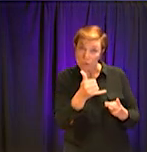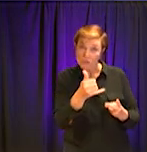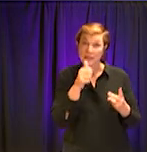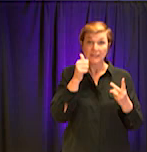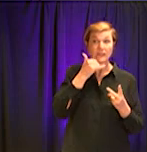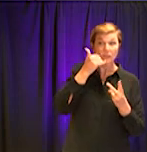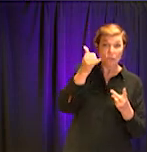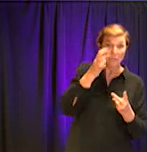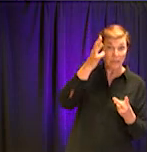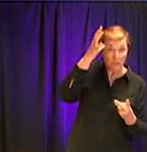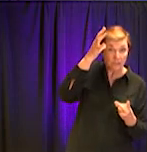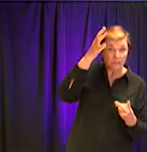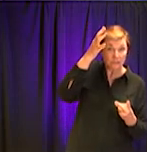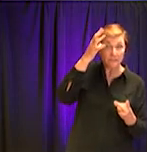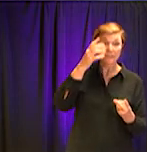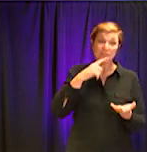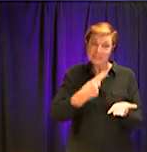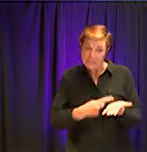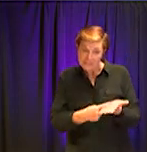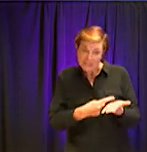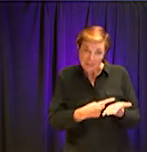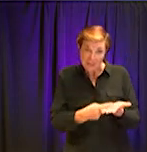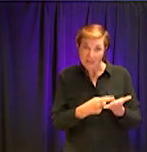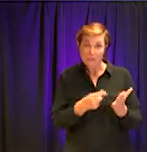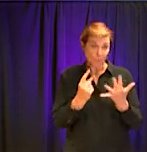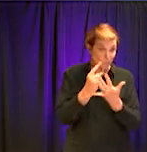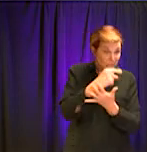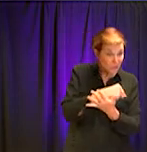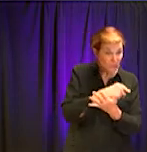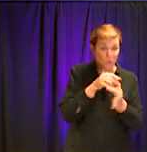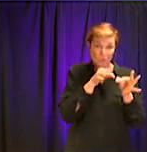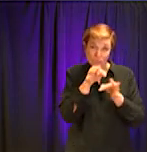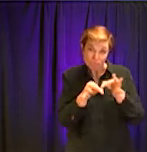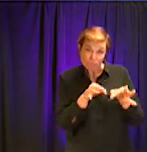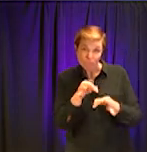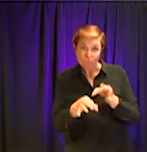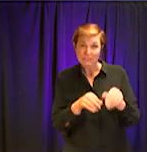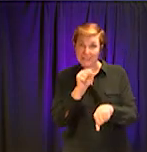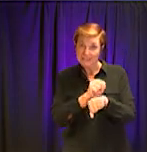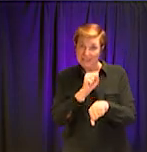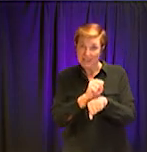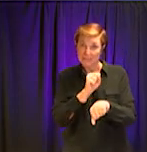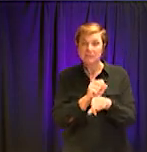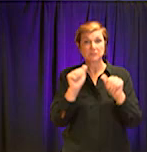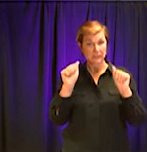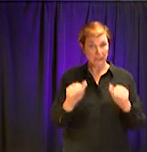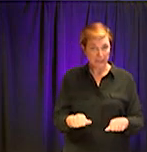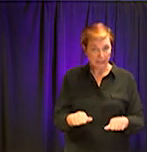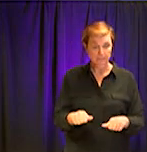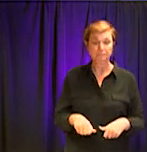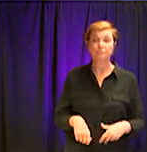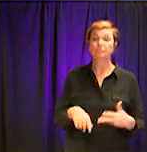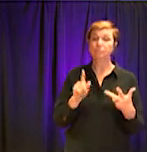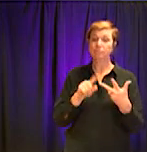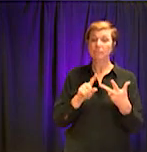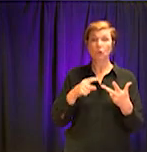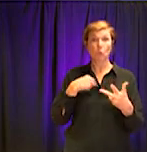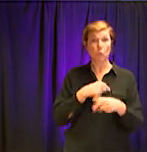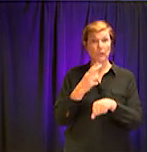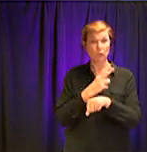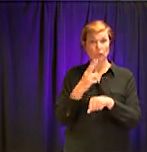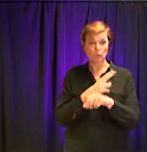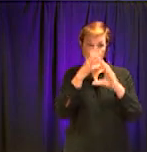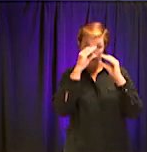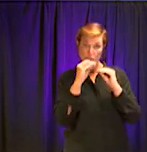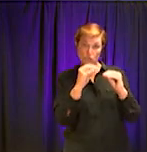students to discuss, review, and clarify assignments and tasks. We're using instruction and tutoring by phone